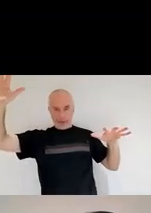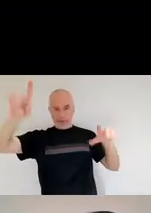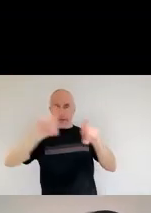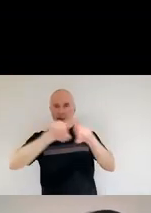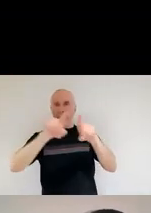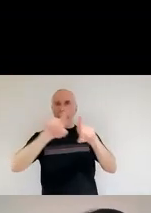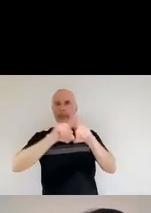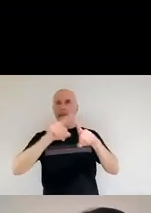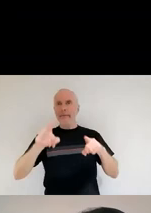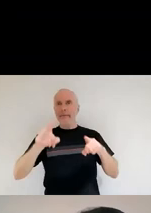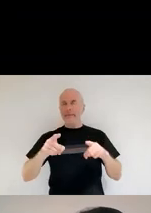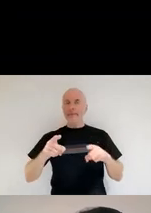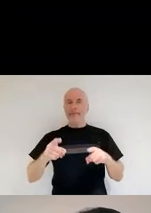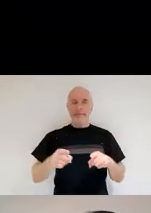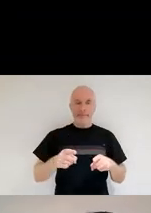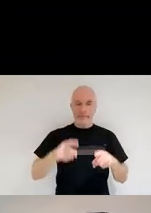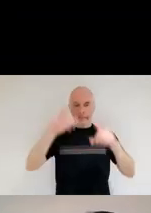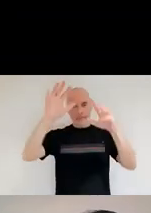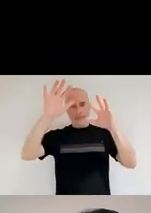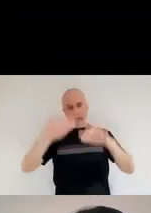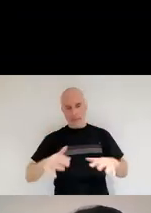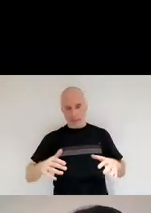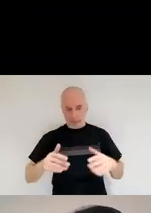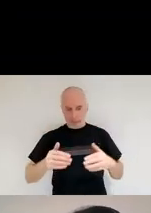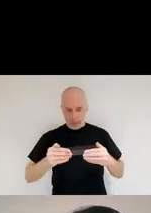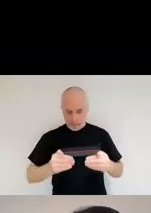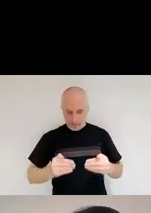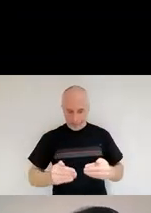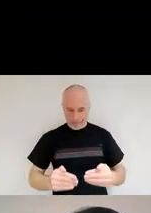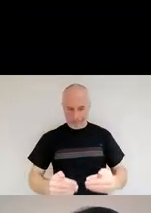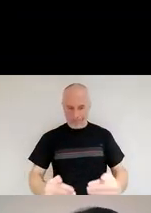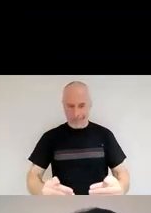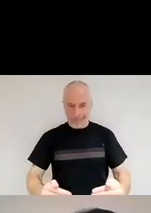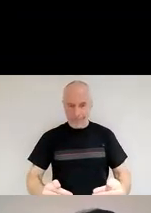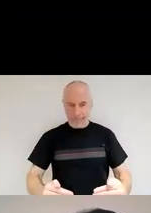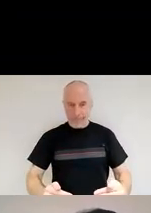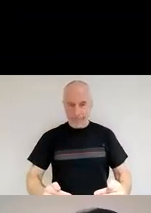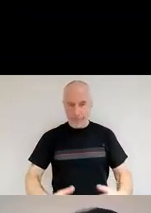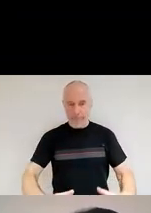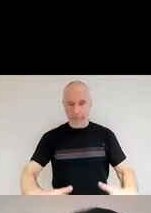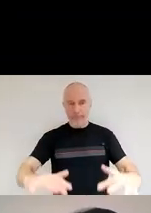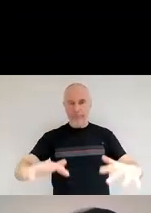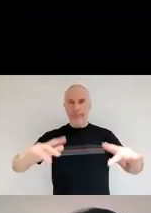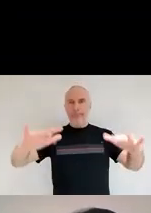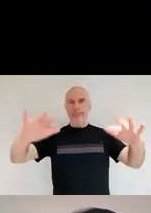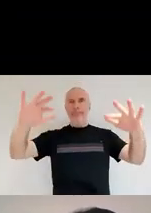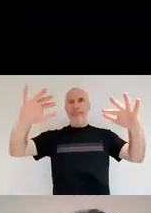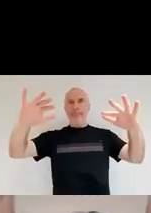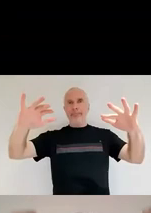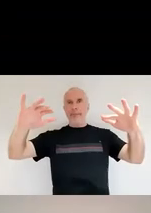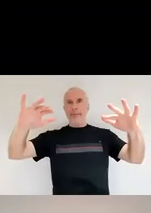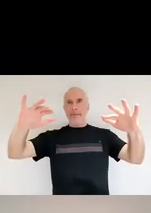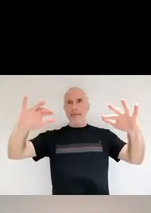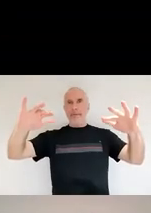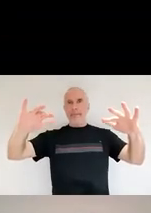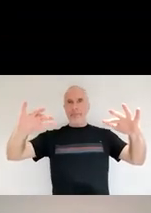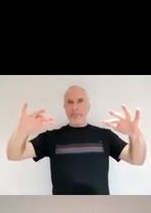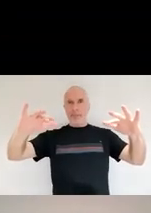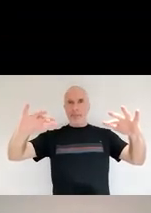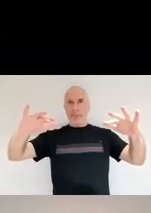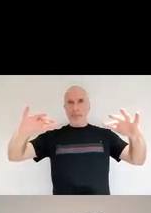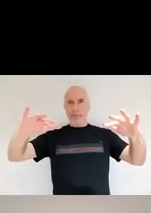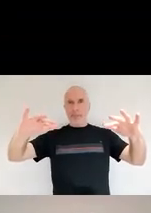and you are taking dust away. If enough dust accumulates, then some of the dust is going to start falling,